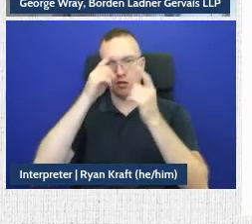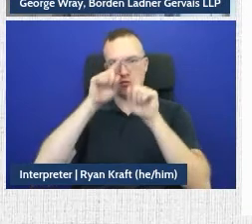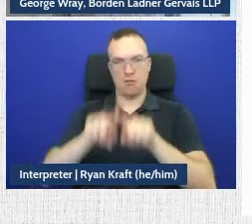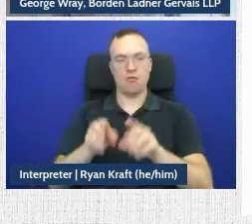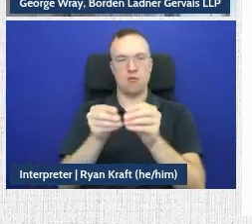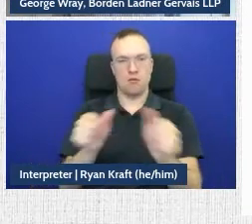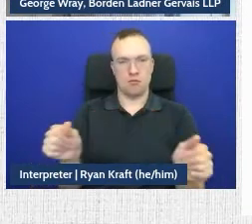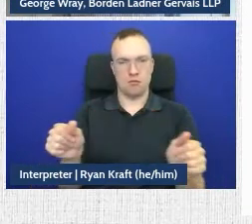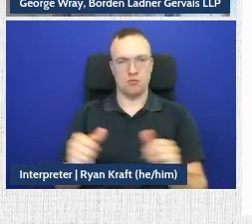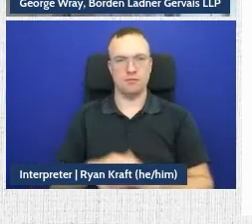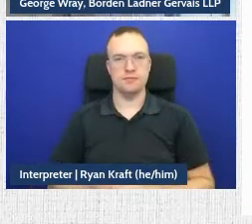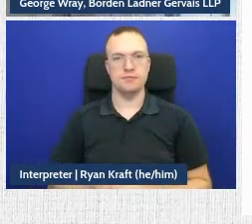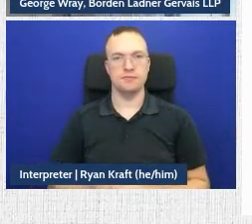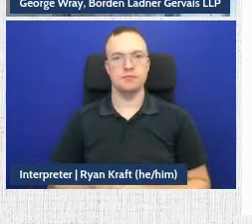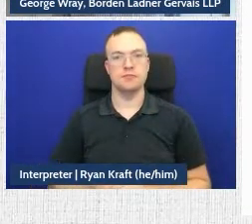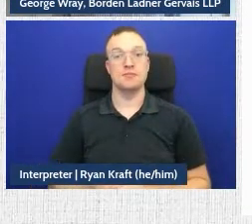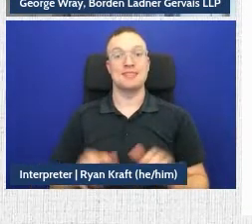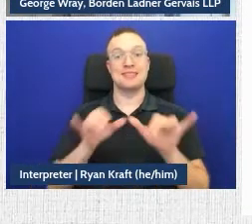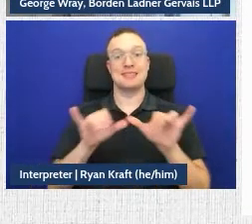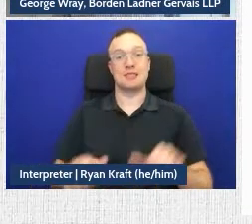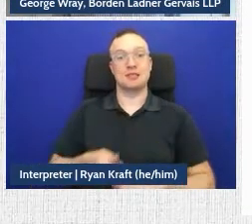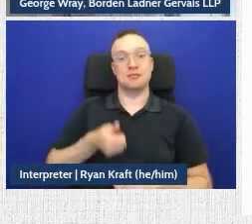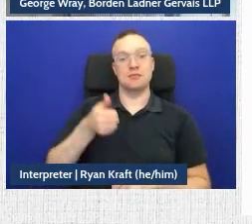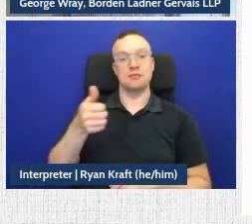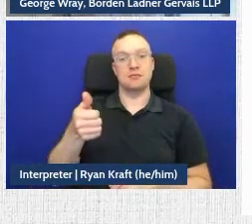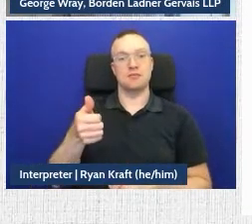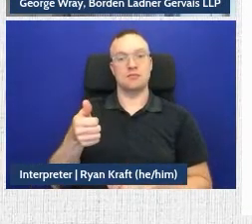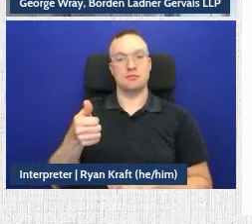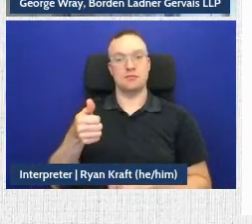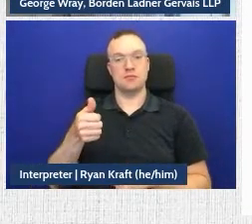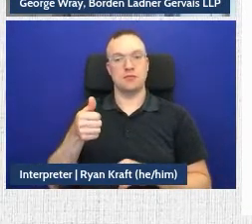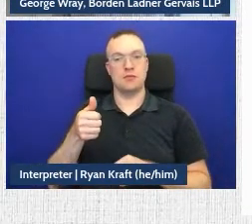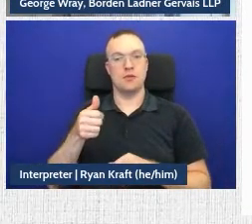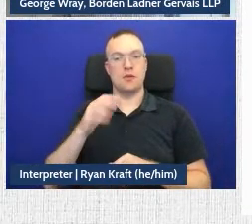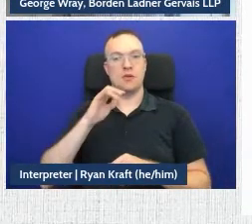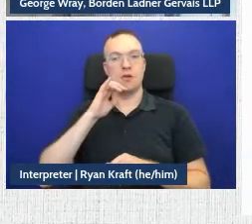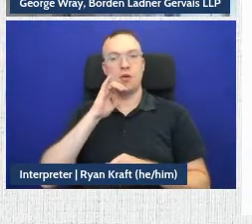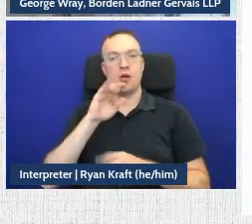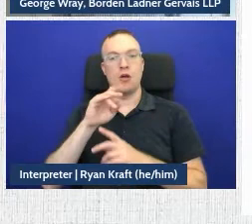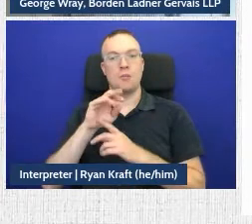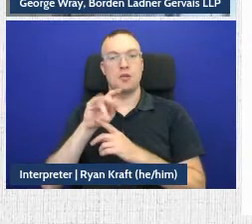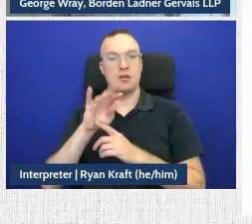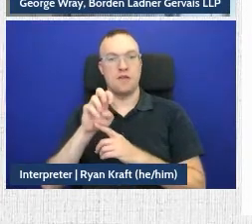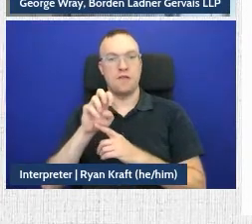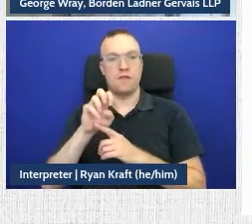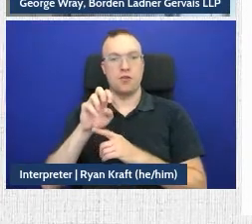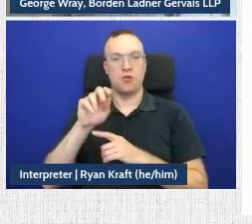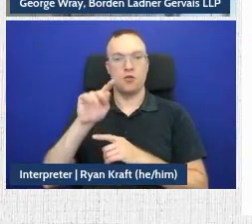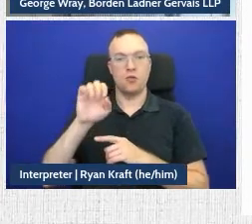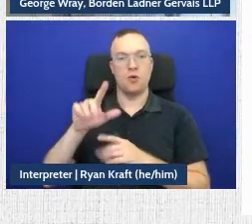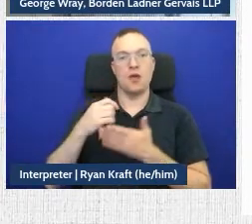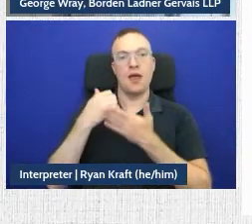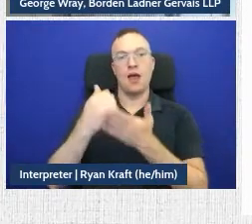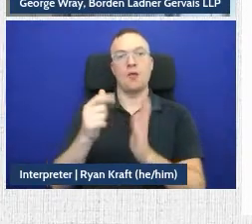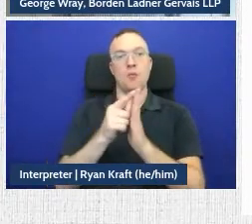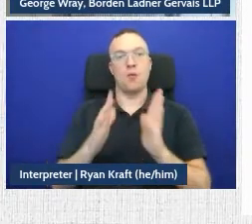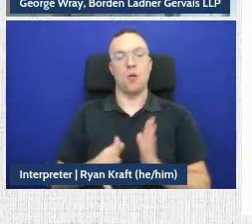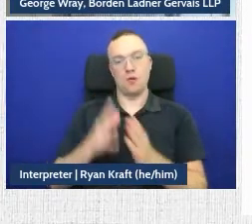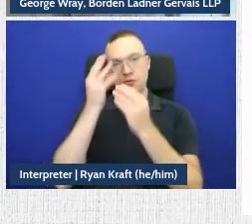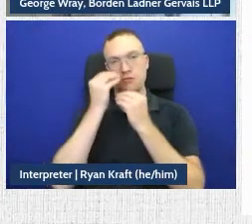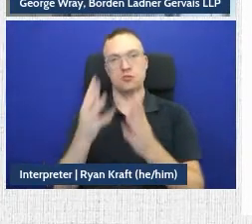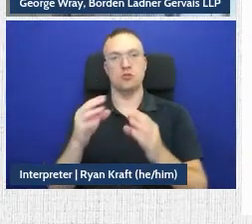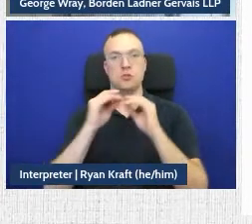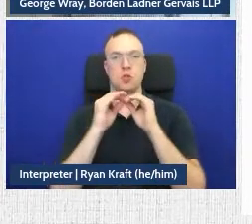The system is therefore an objective tool which analyzes variables in a case to assist lawyers in forming negotiation